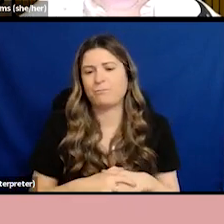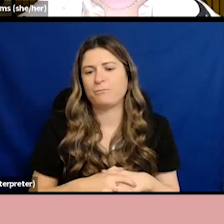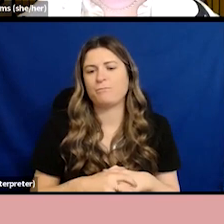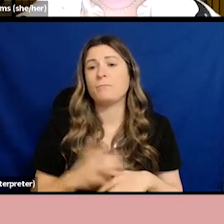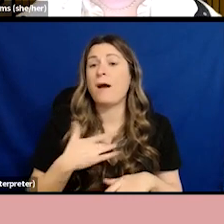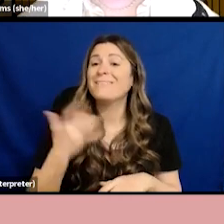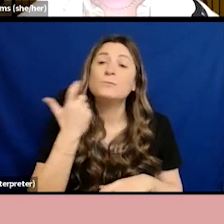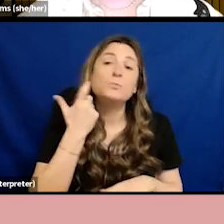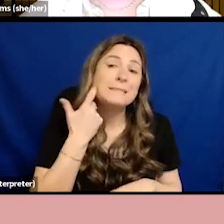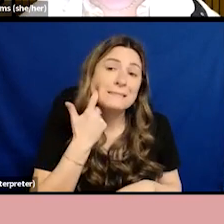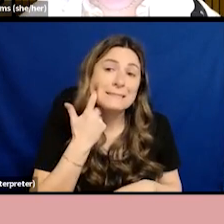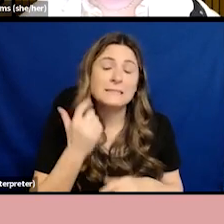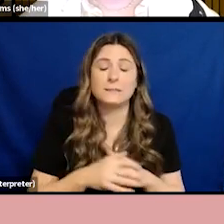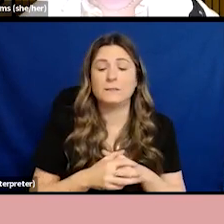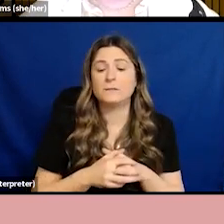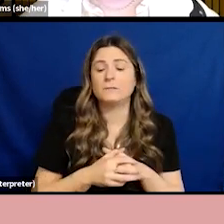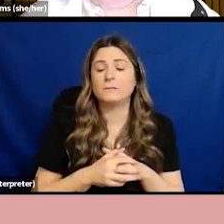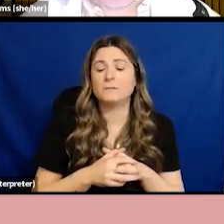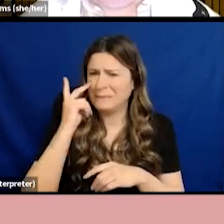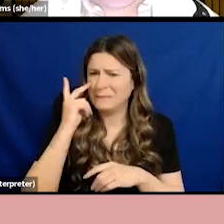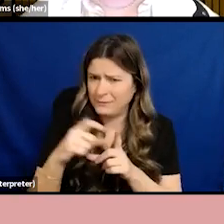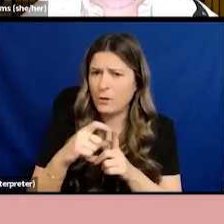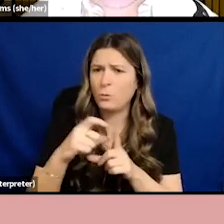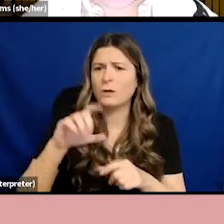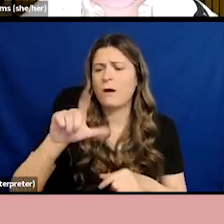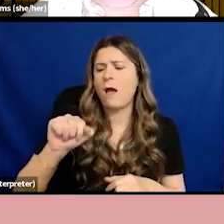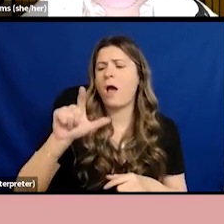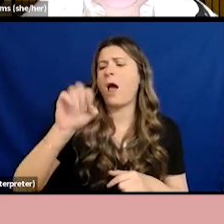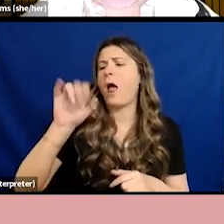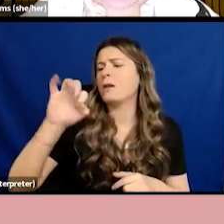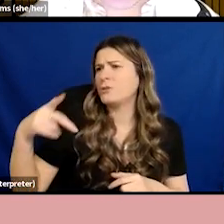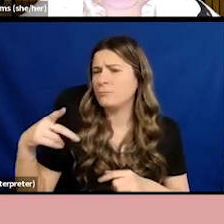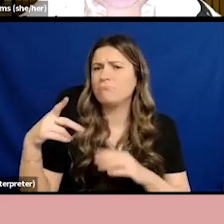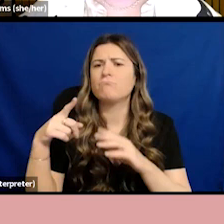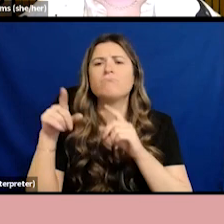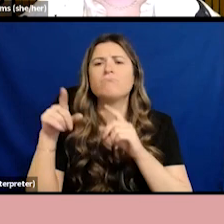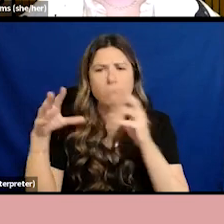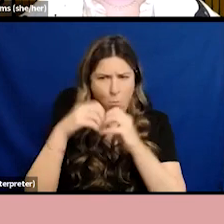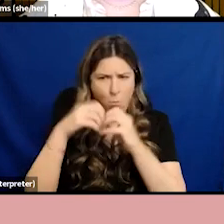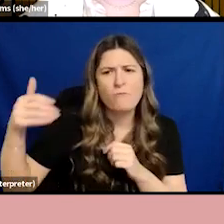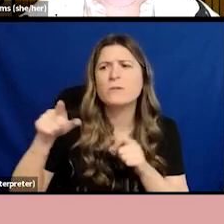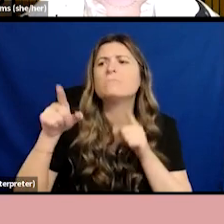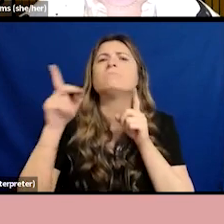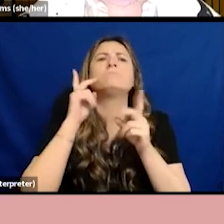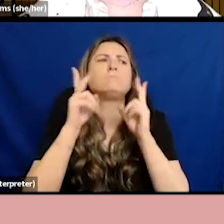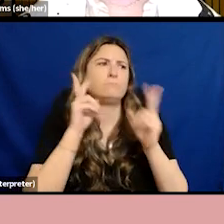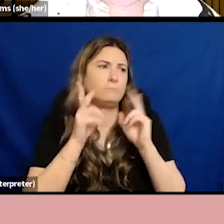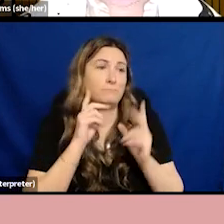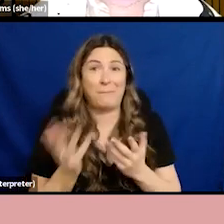we've started using and seeing a lot more in the last few years. And that might be partially my fault.